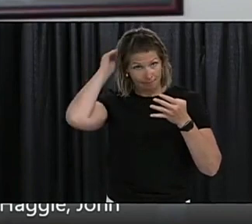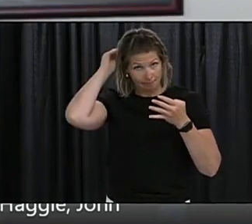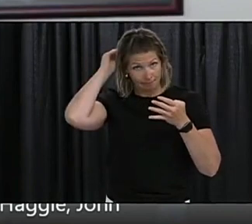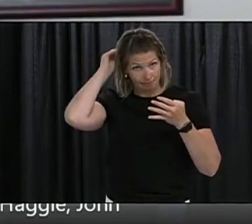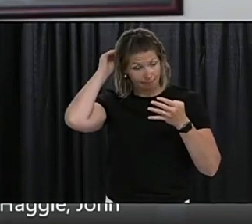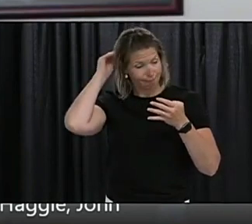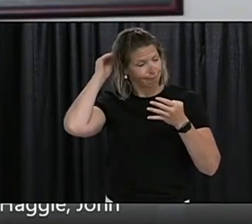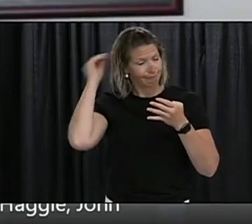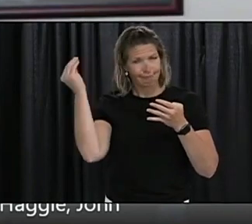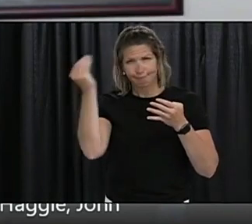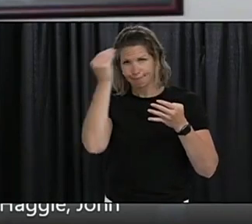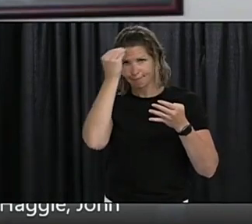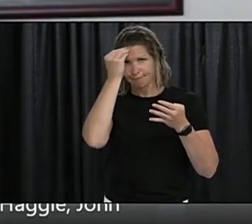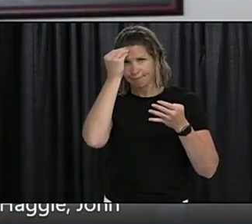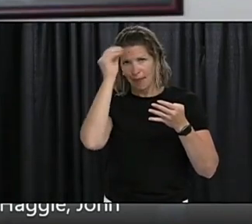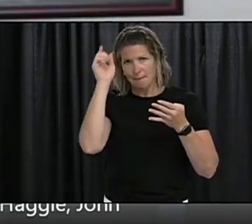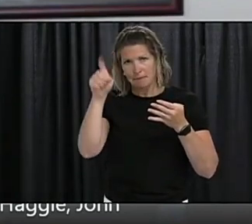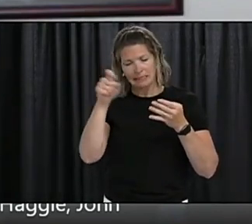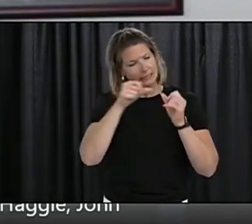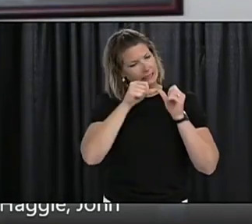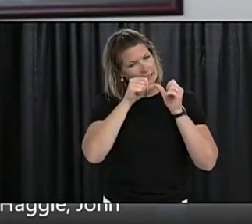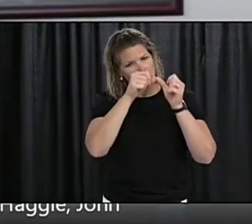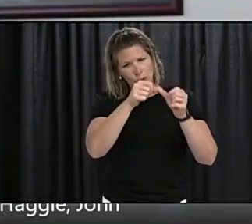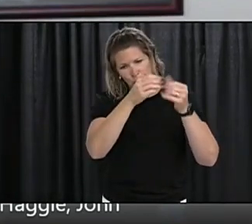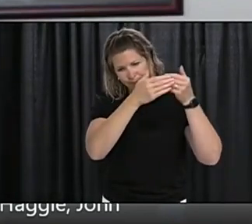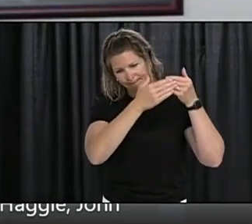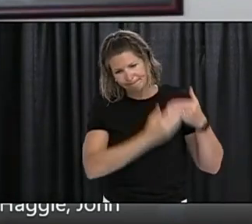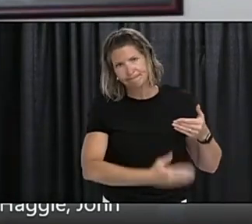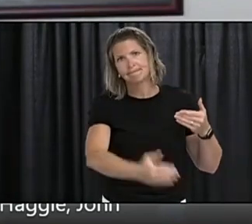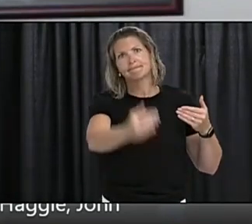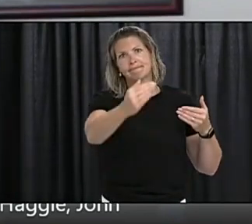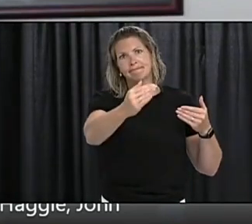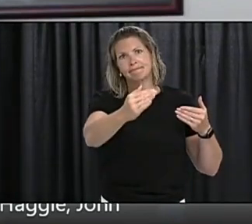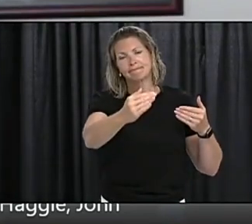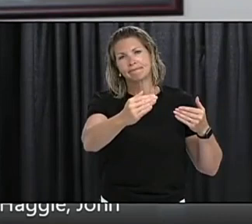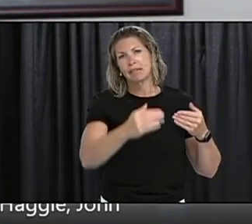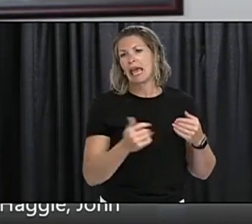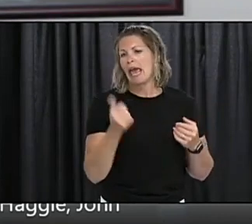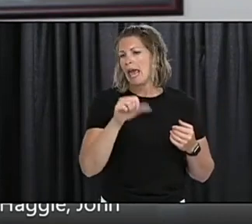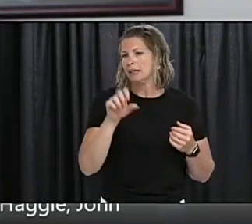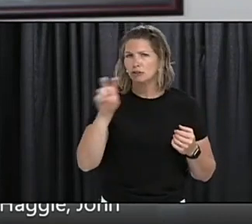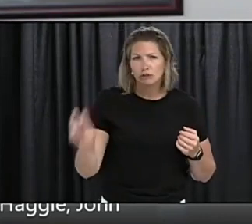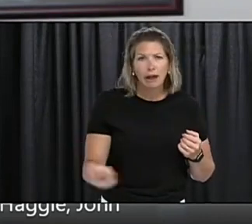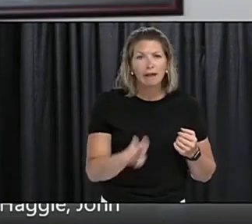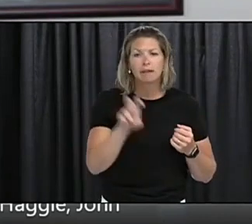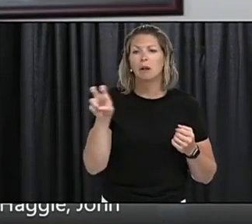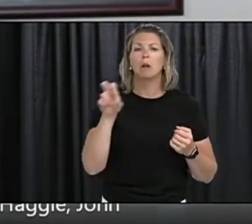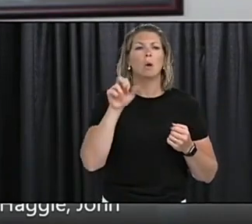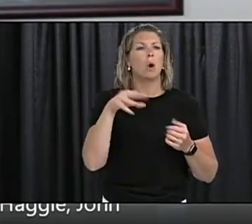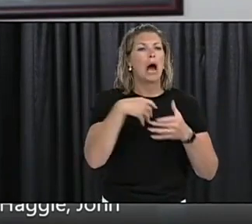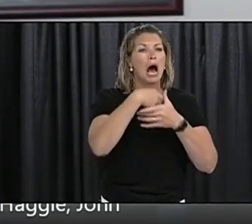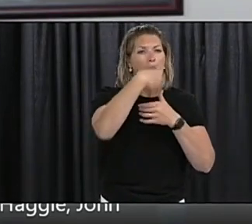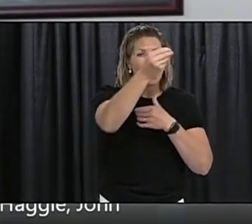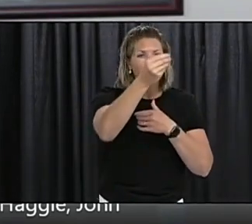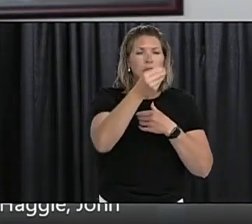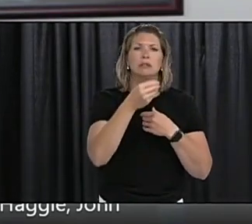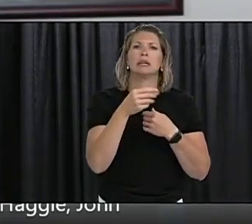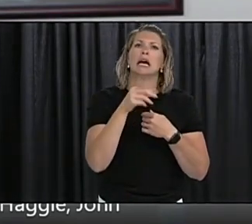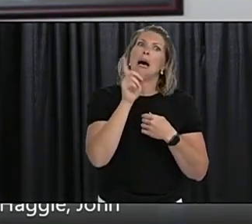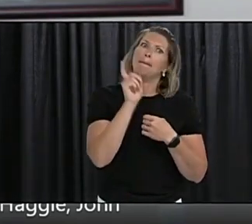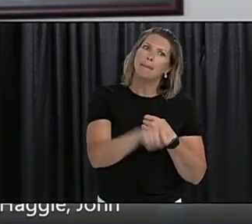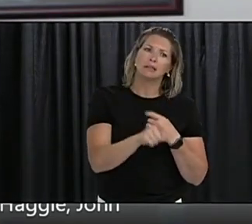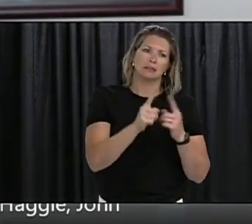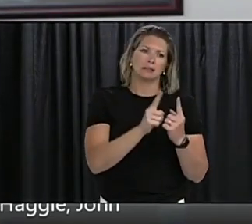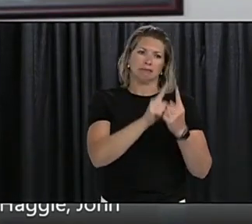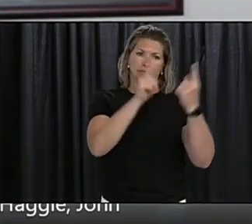across the whole of COVID-19 in this province. We rely on physical distancing, we rely on